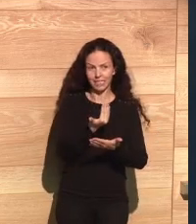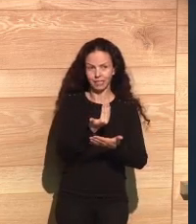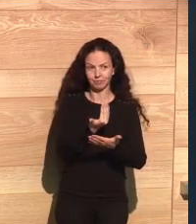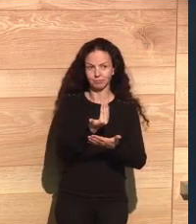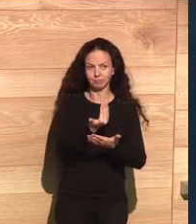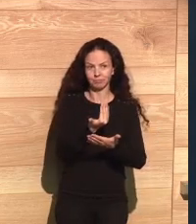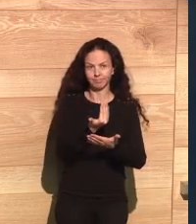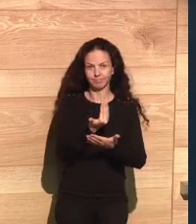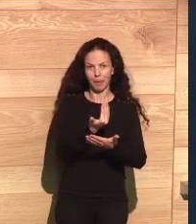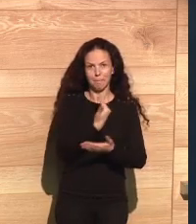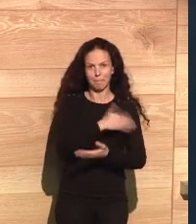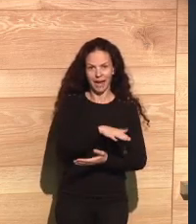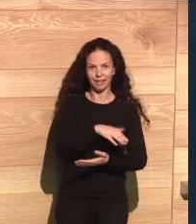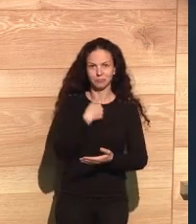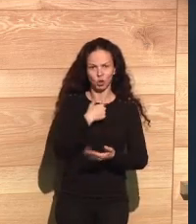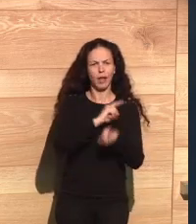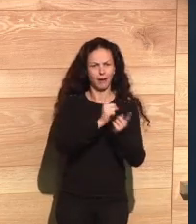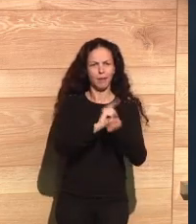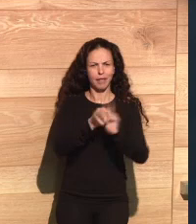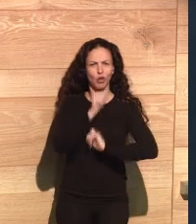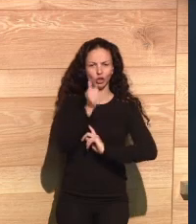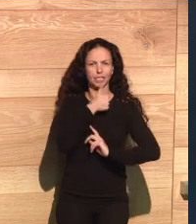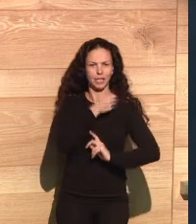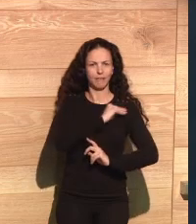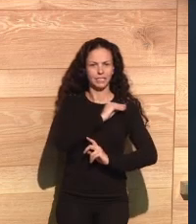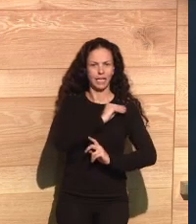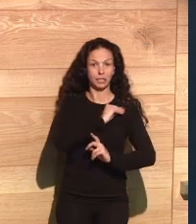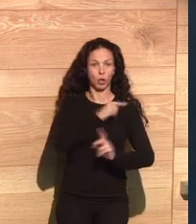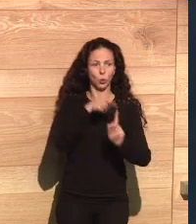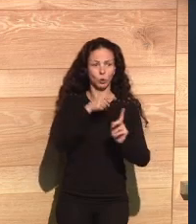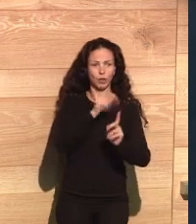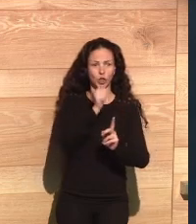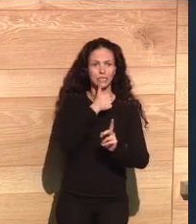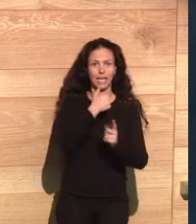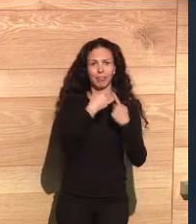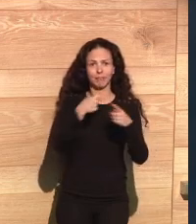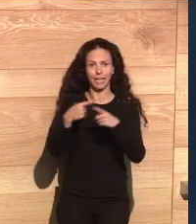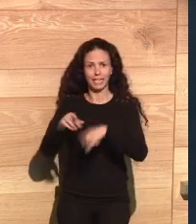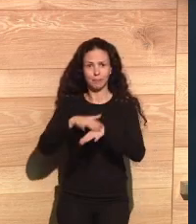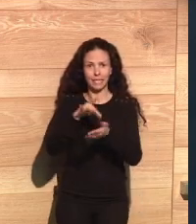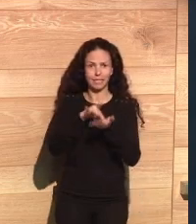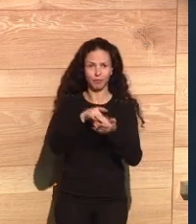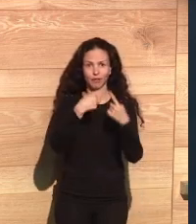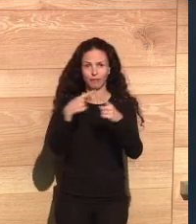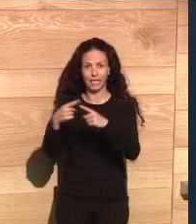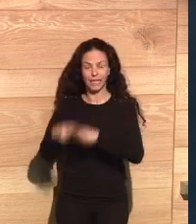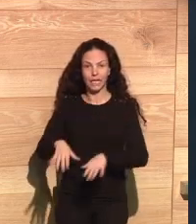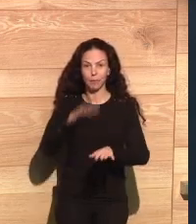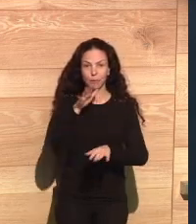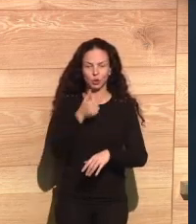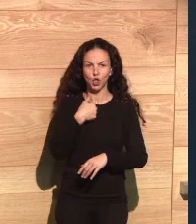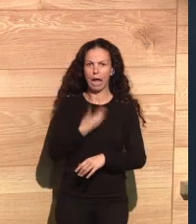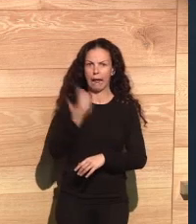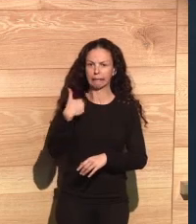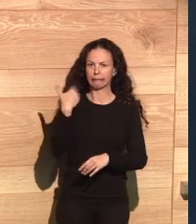safety, we are doing not so well in this field. So I have been changing different passwords